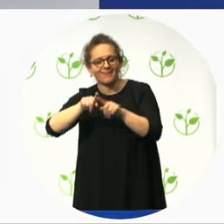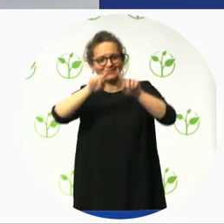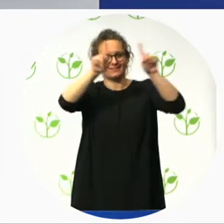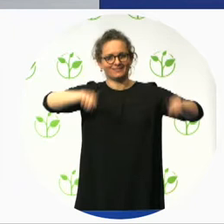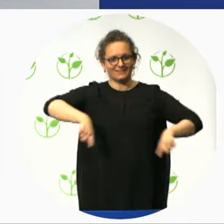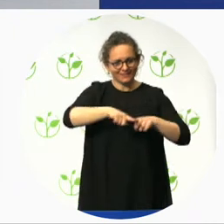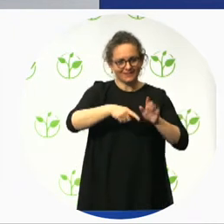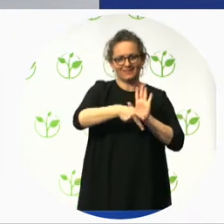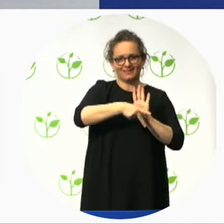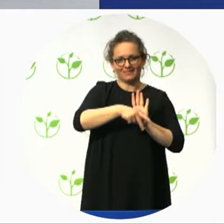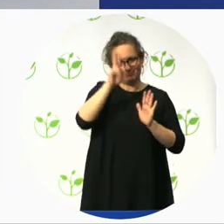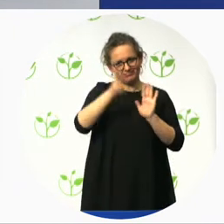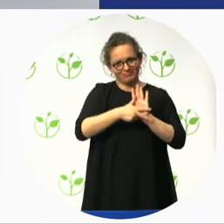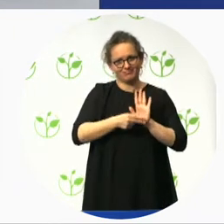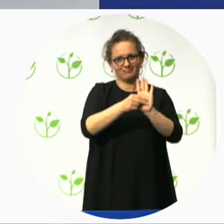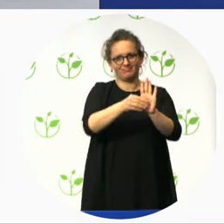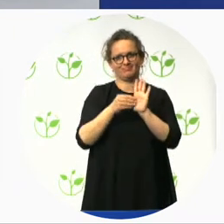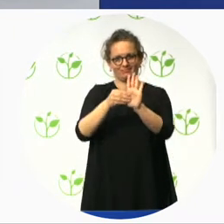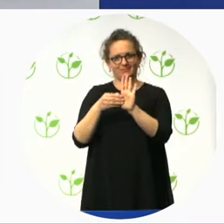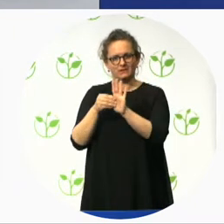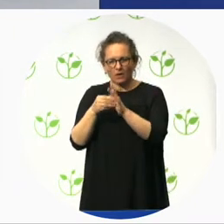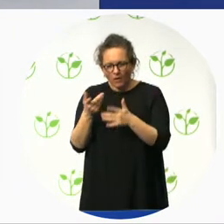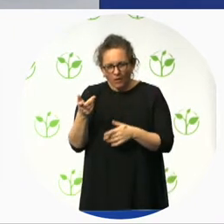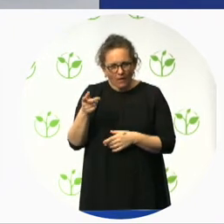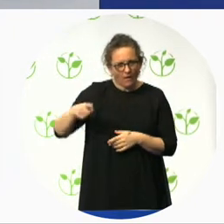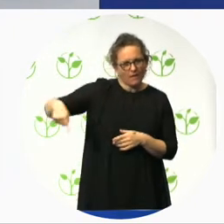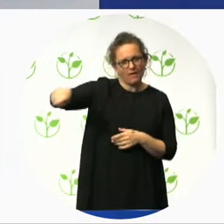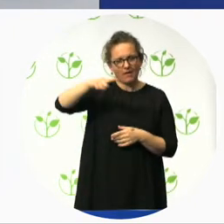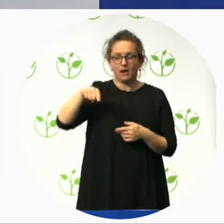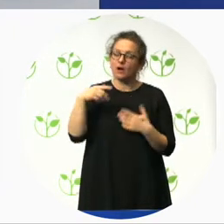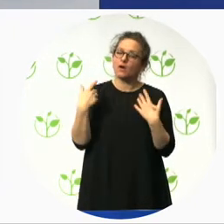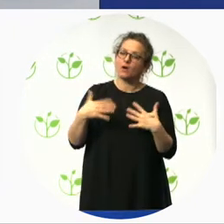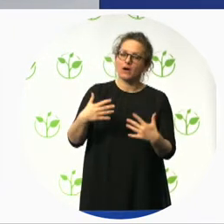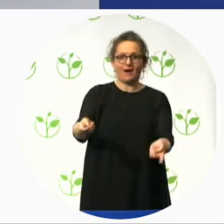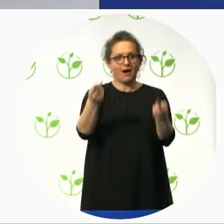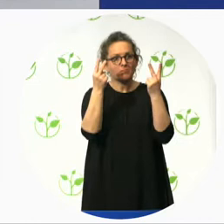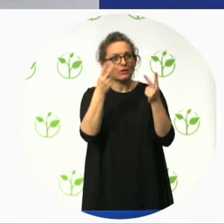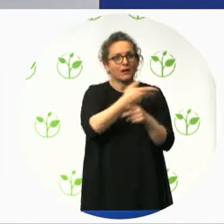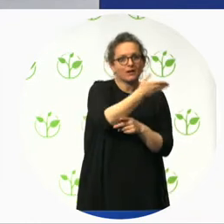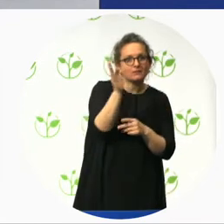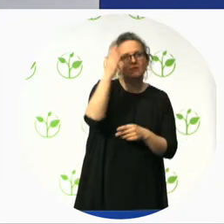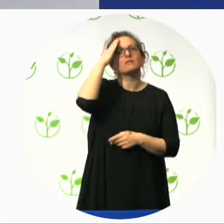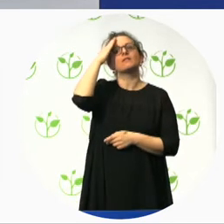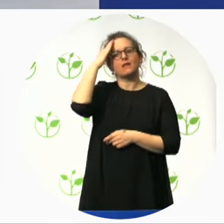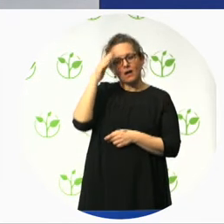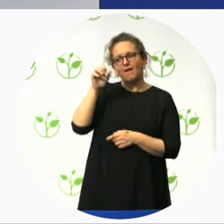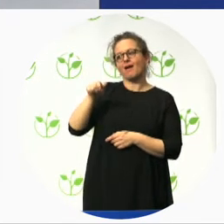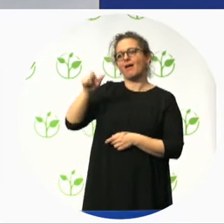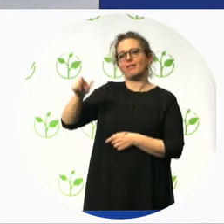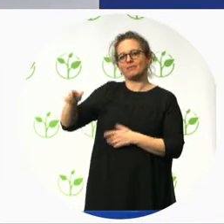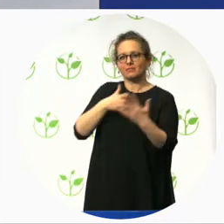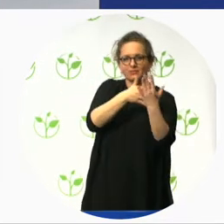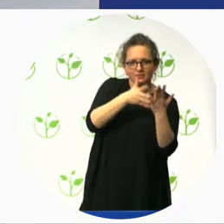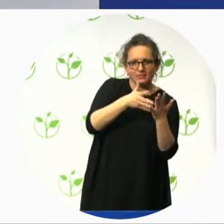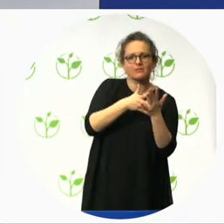So this slide just provides some of the feedback that we've gotten within through our pilot that we ran last fall as well